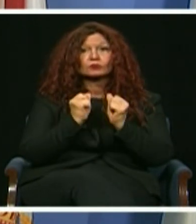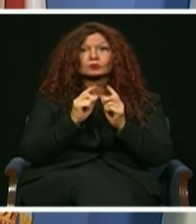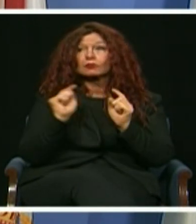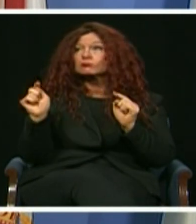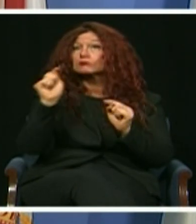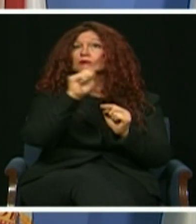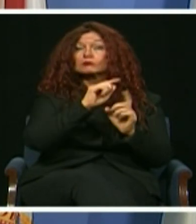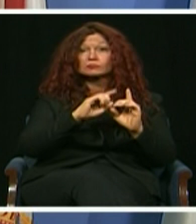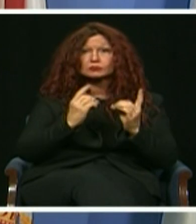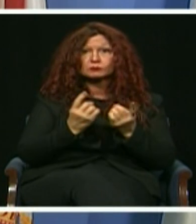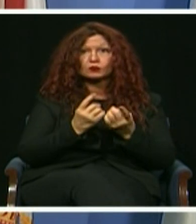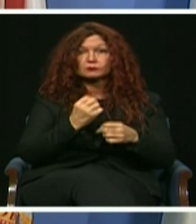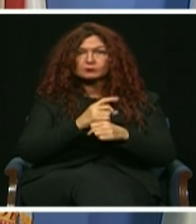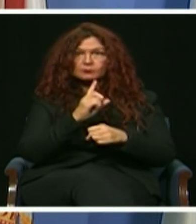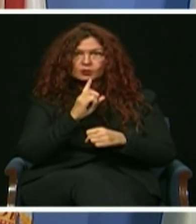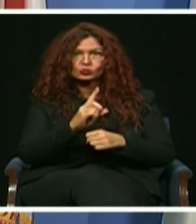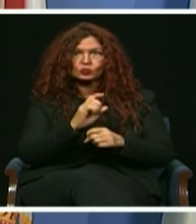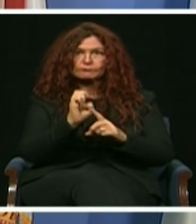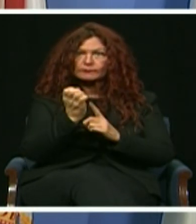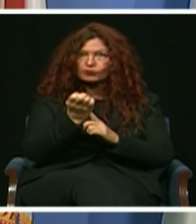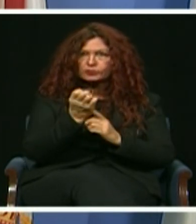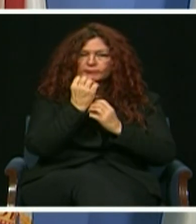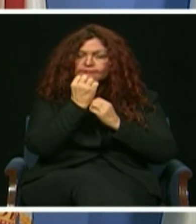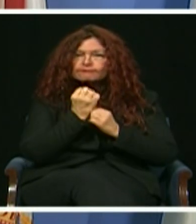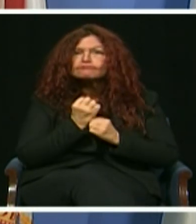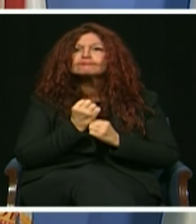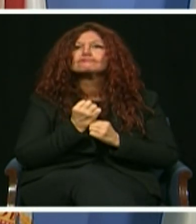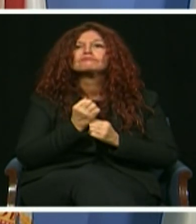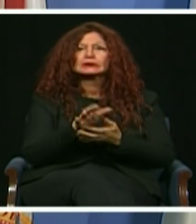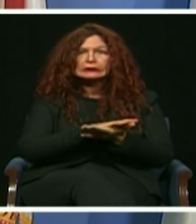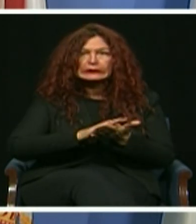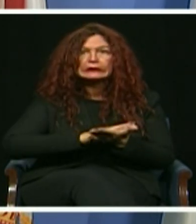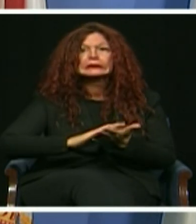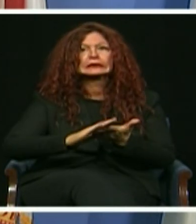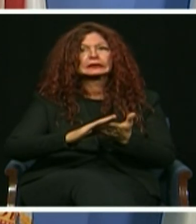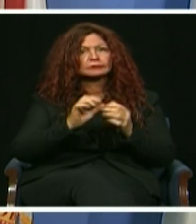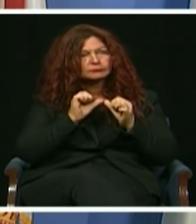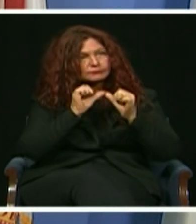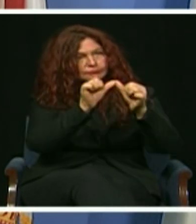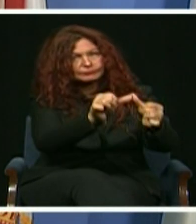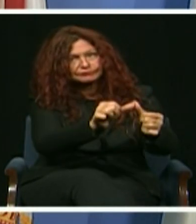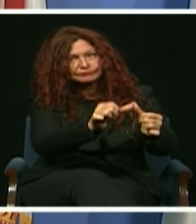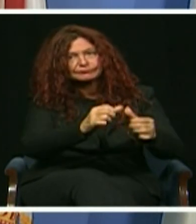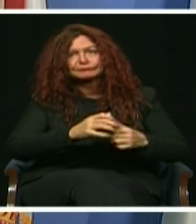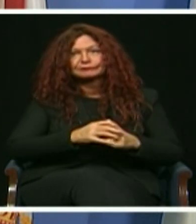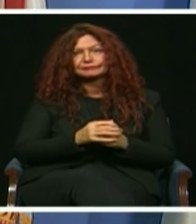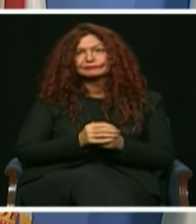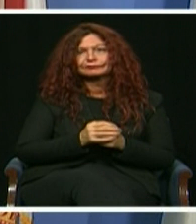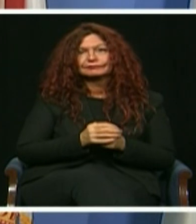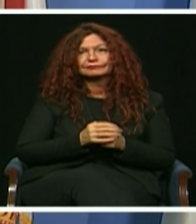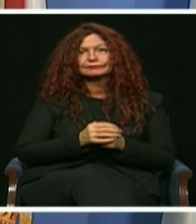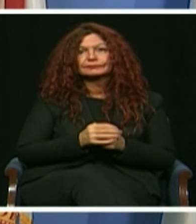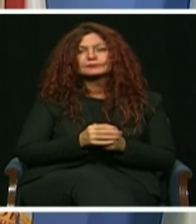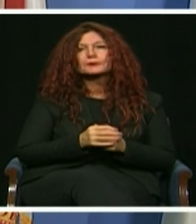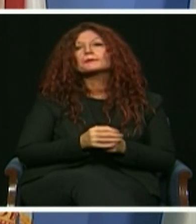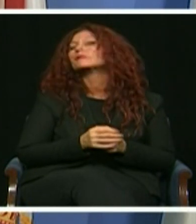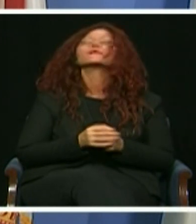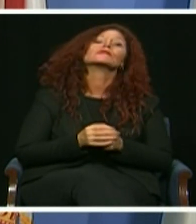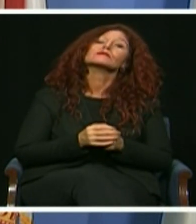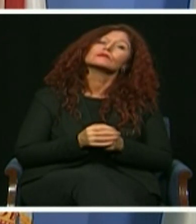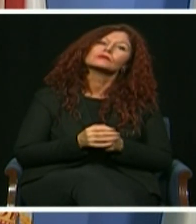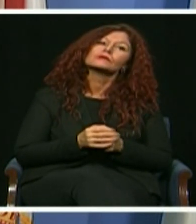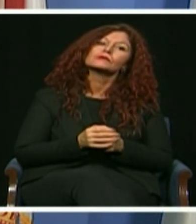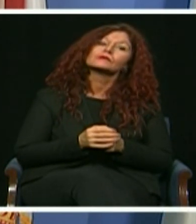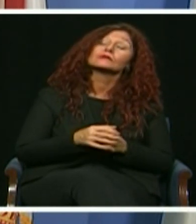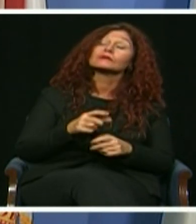to ensure the vitality of our environment for generations to come. These efforts are also supported by our Water